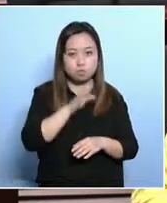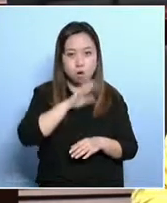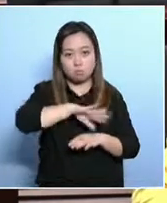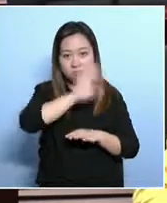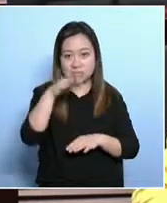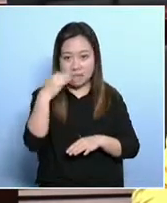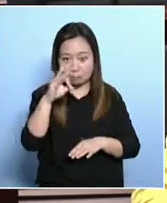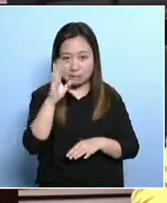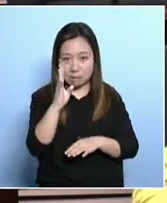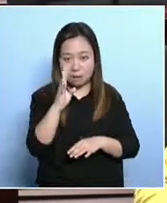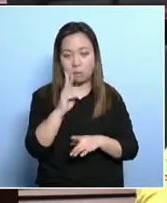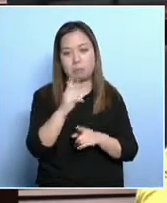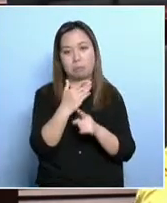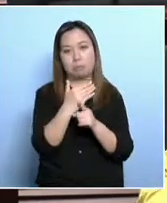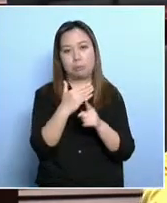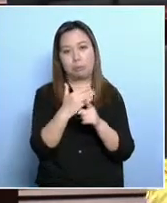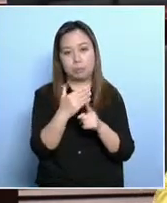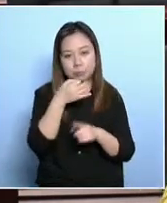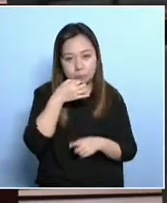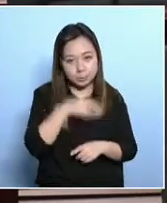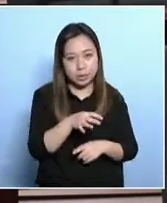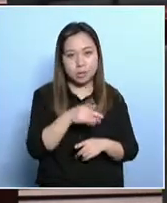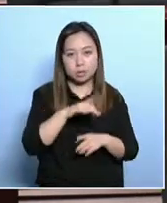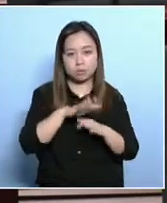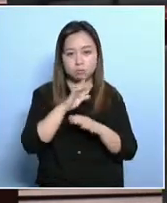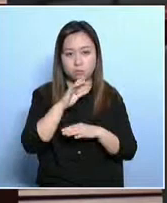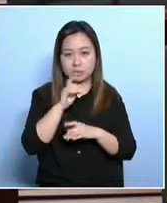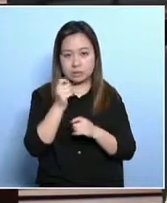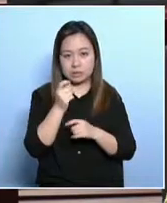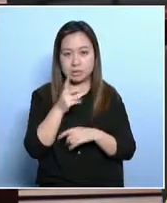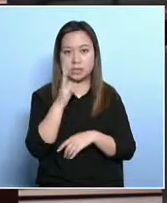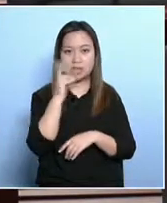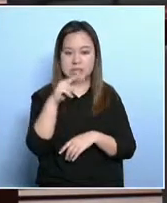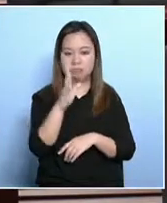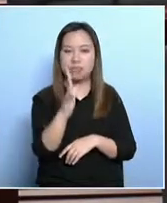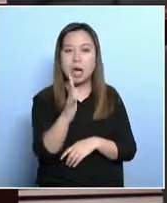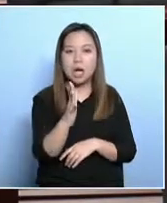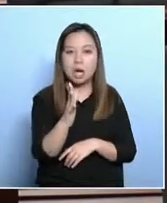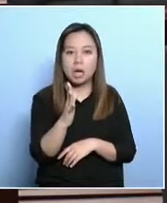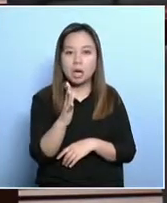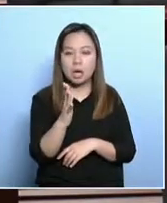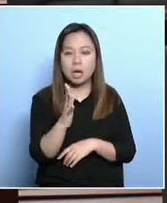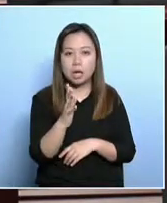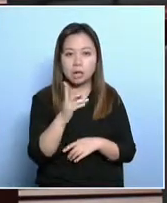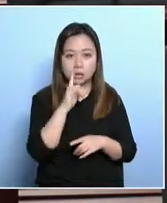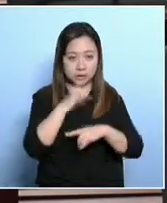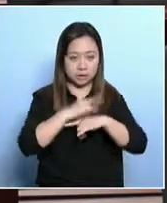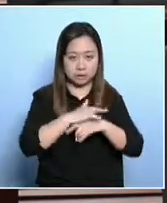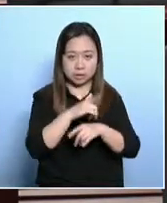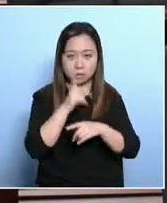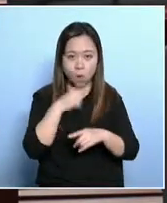Now, the highest amount exempted